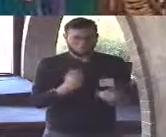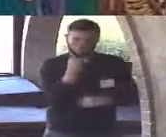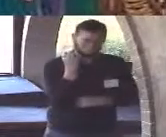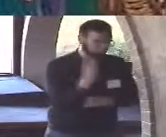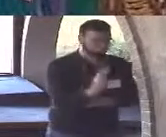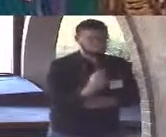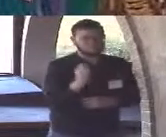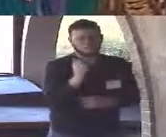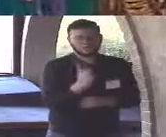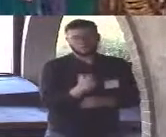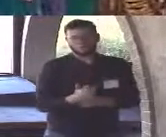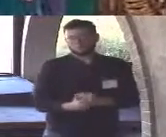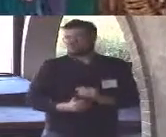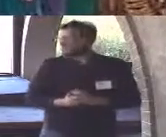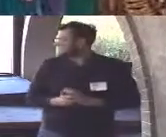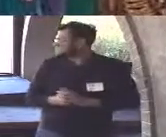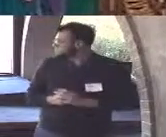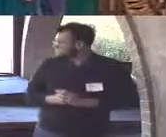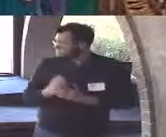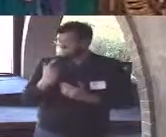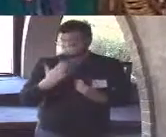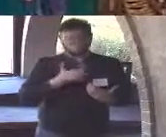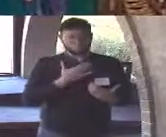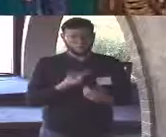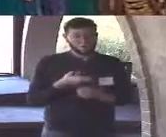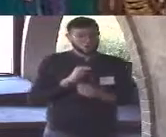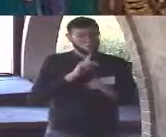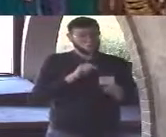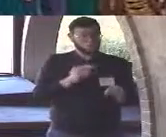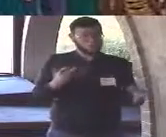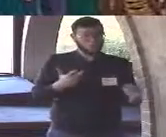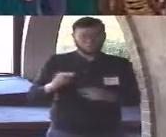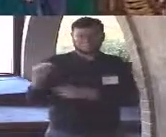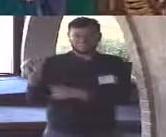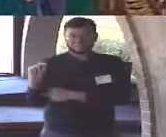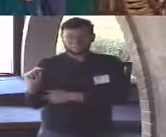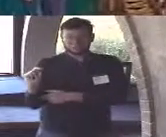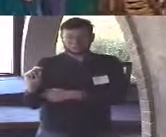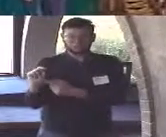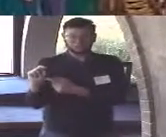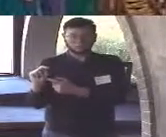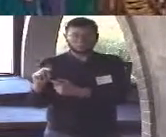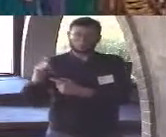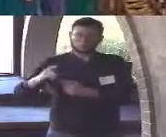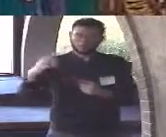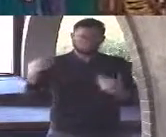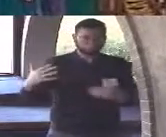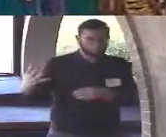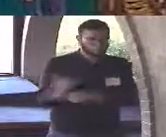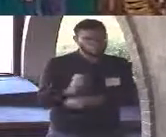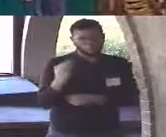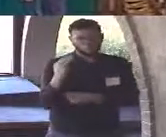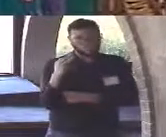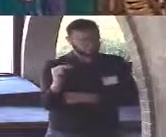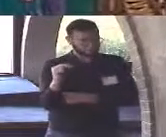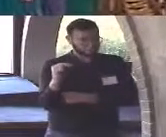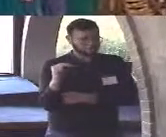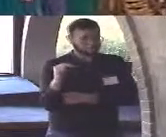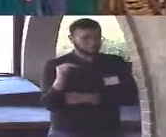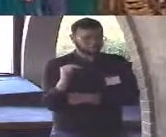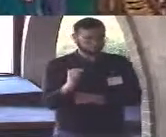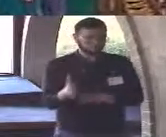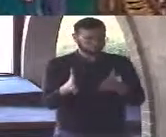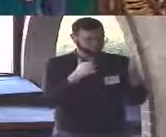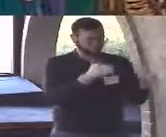my own conclusion is this the Nietzschean position must win Kierkegaard's leap of faith